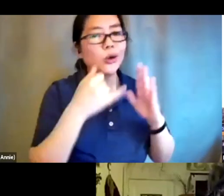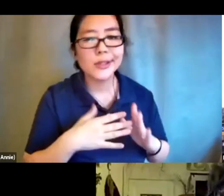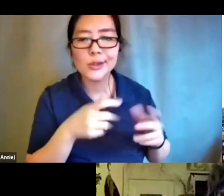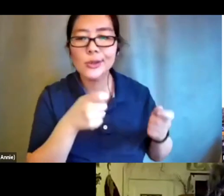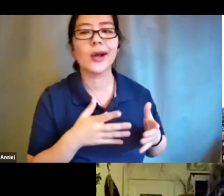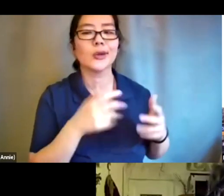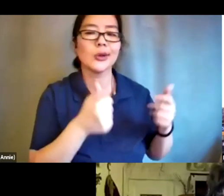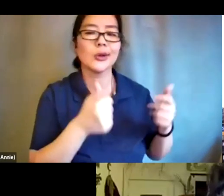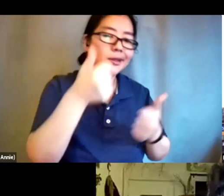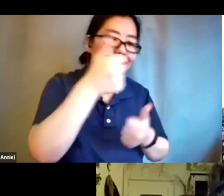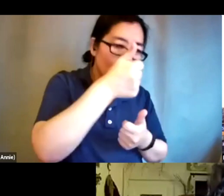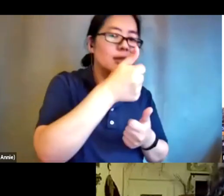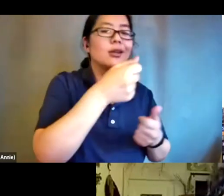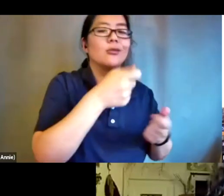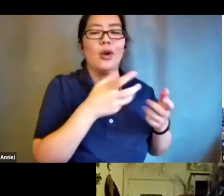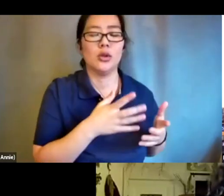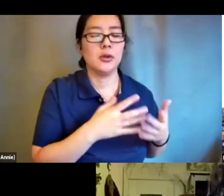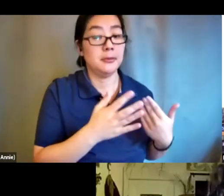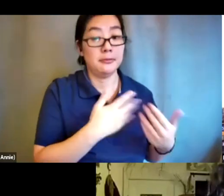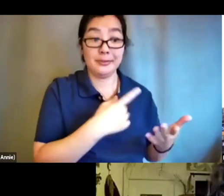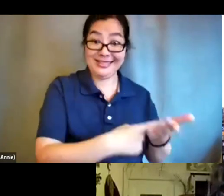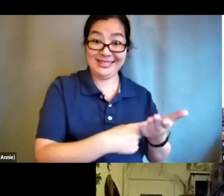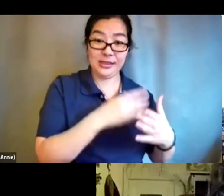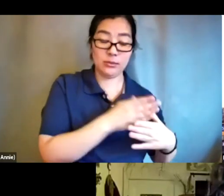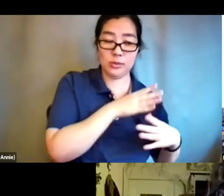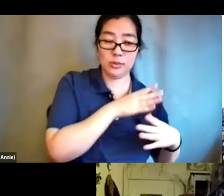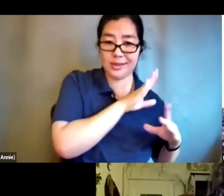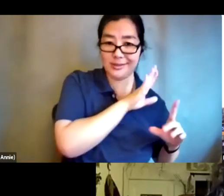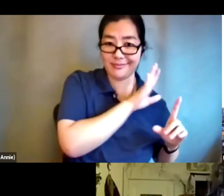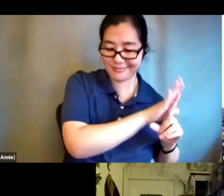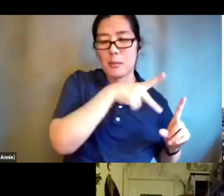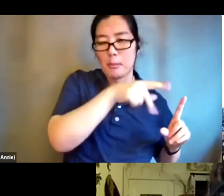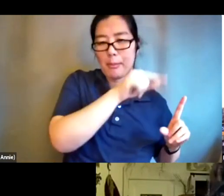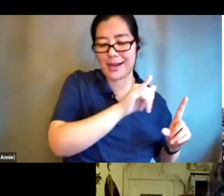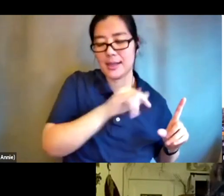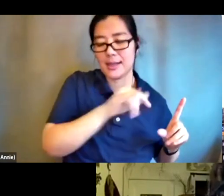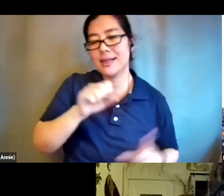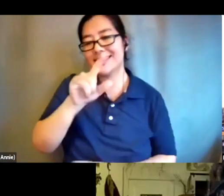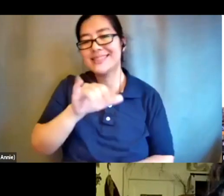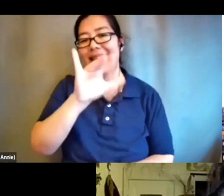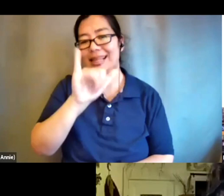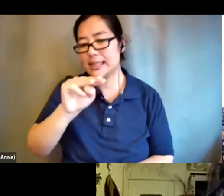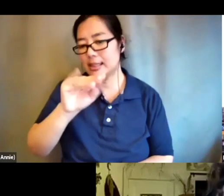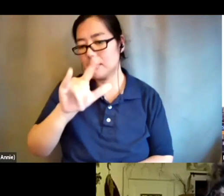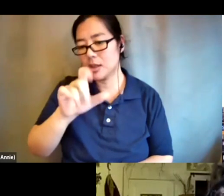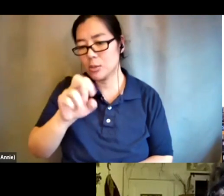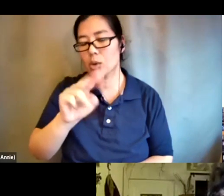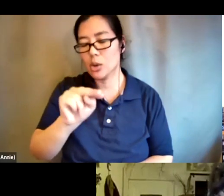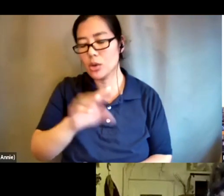conversations between patty and stacy milburn and mia mingus and then other